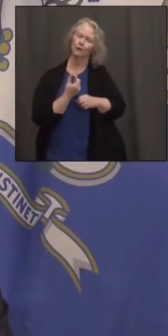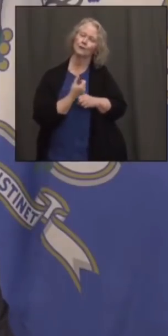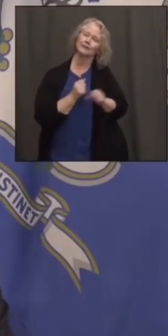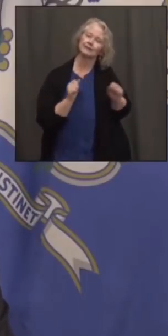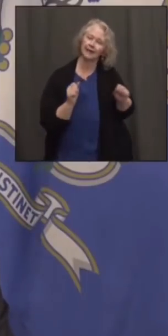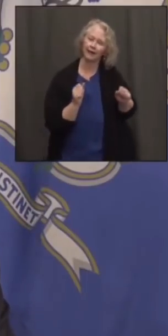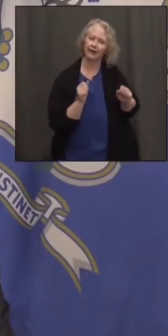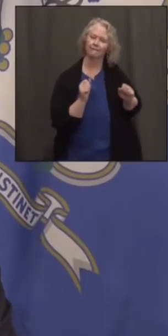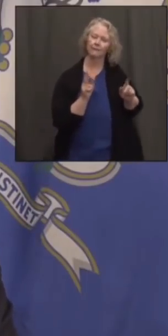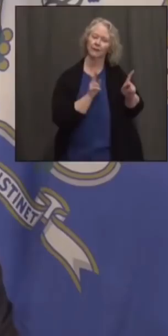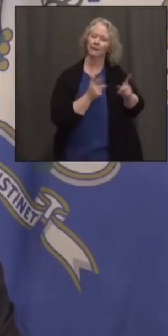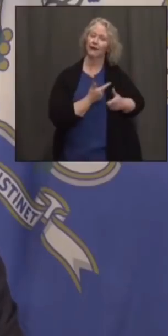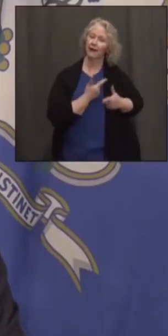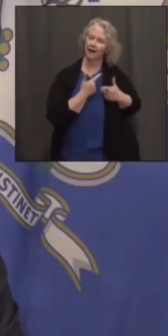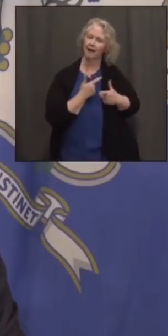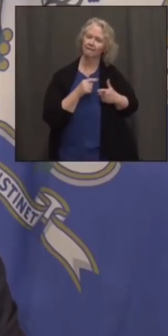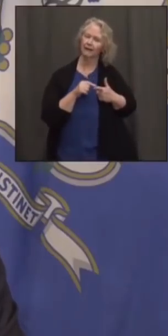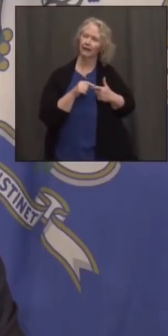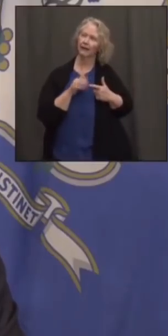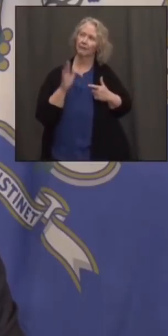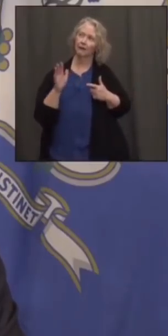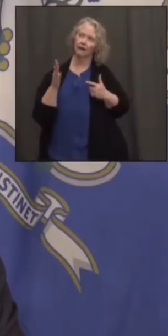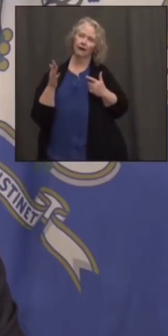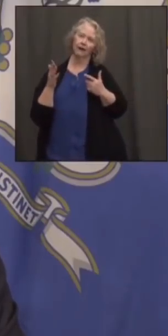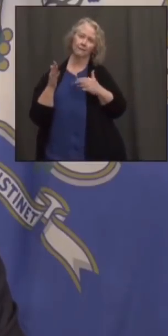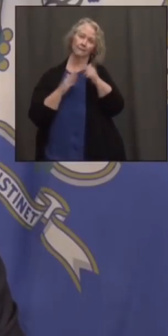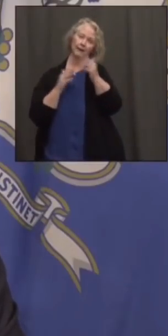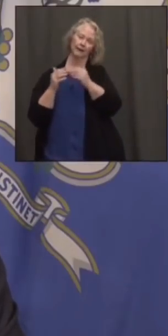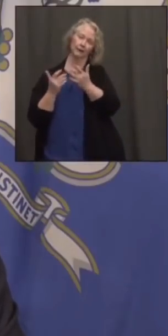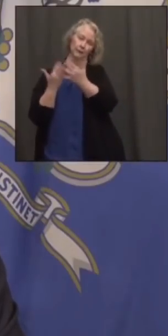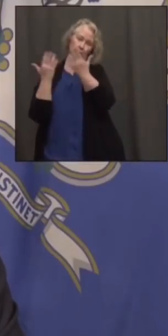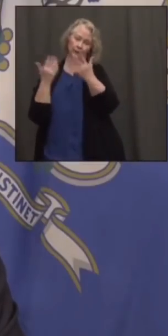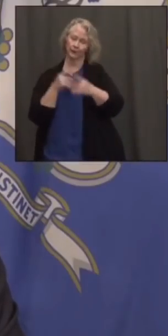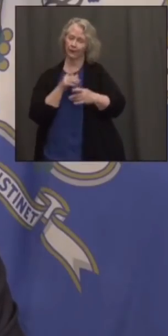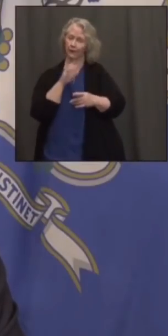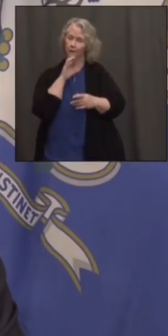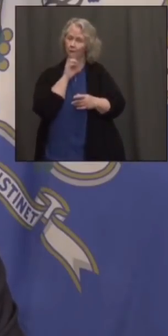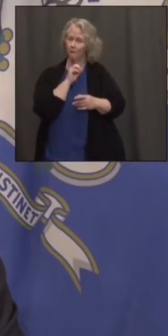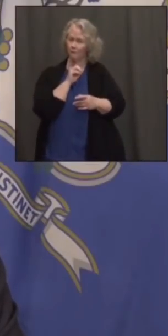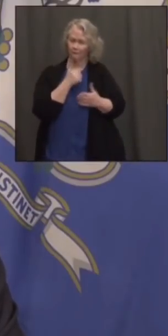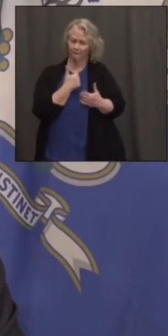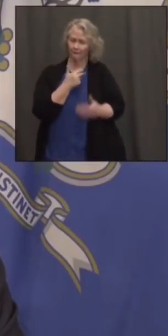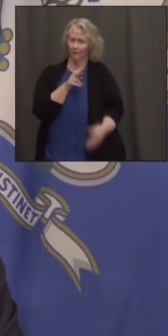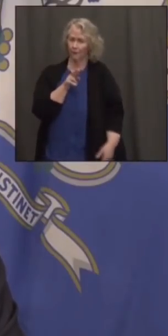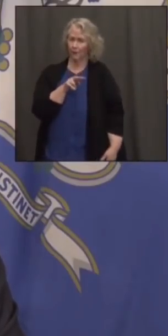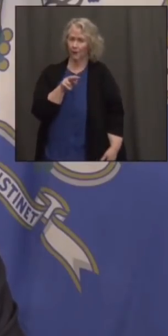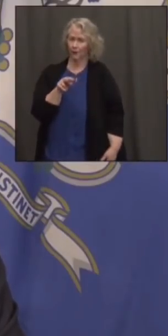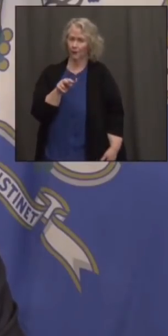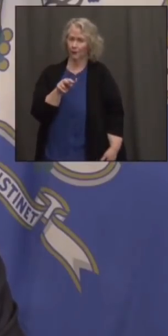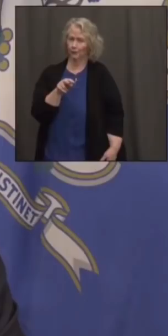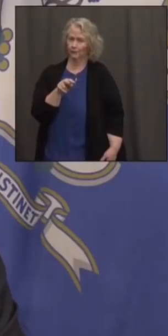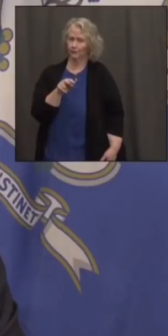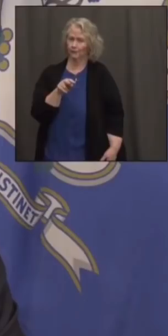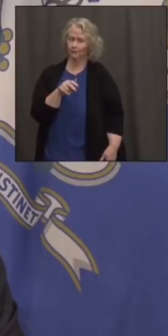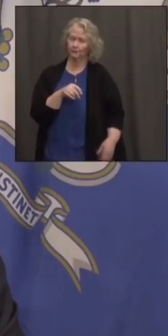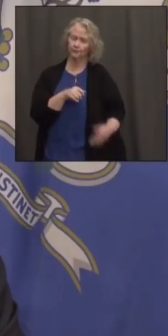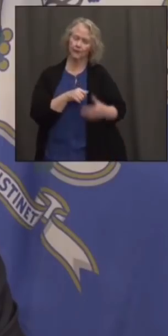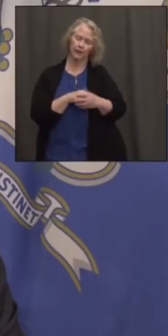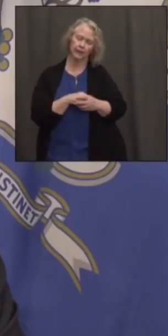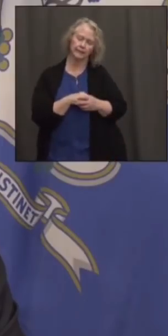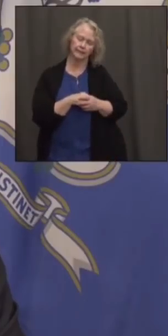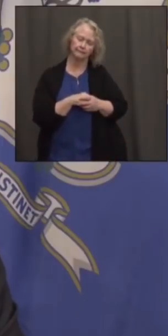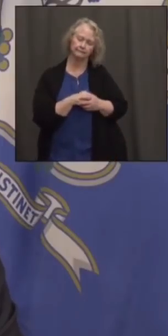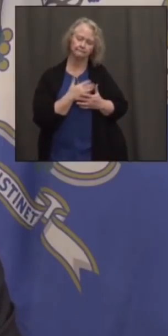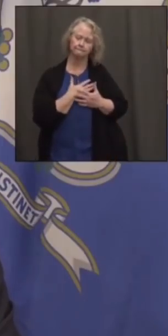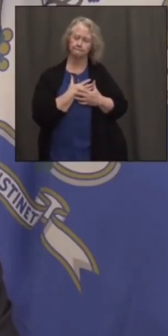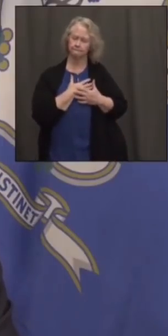building in New Haven, died at the age of 22 on the job. And it was